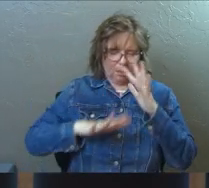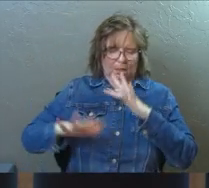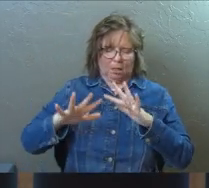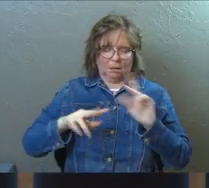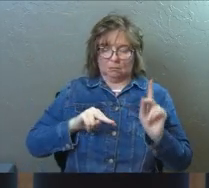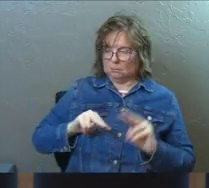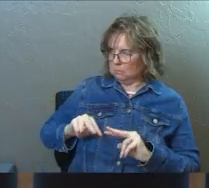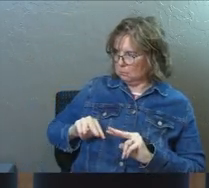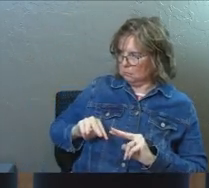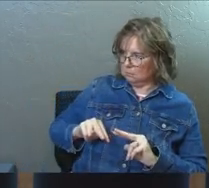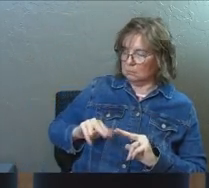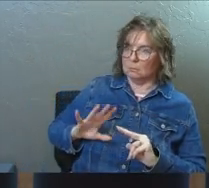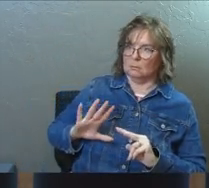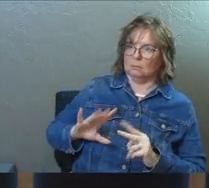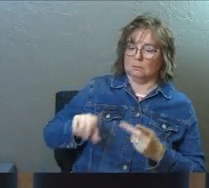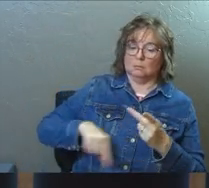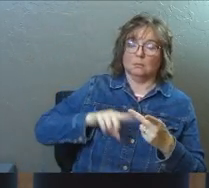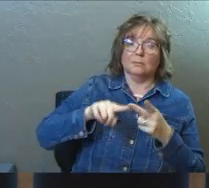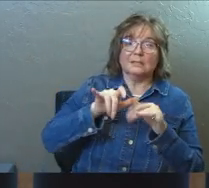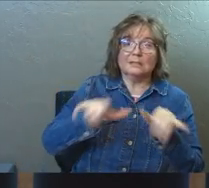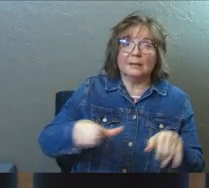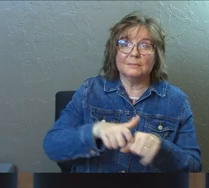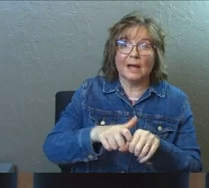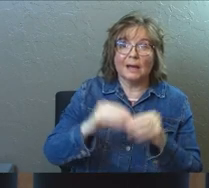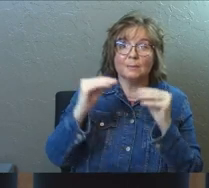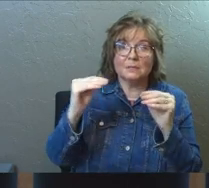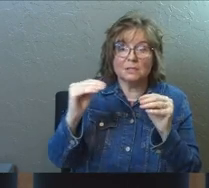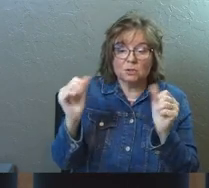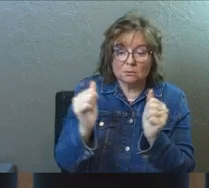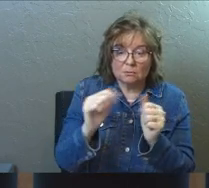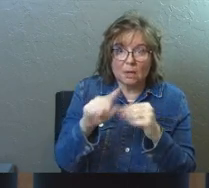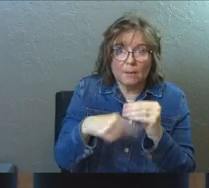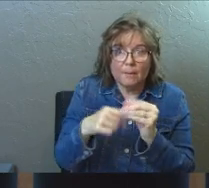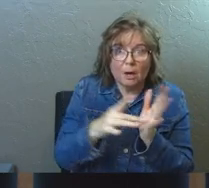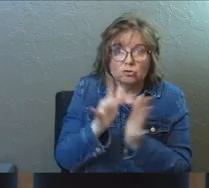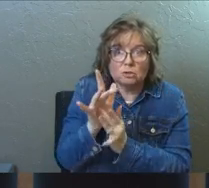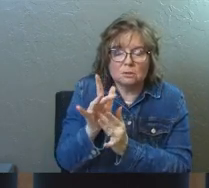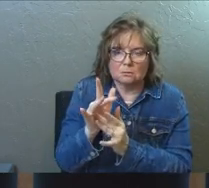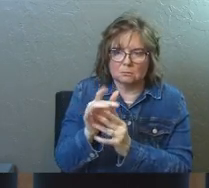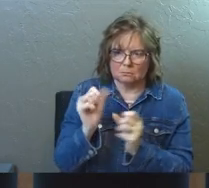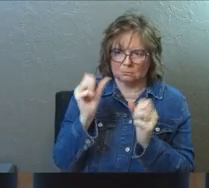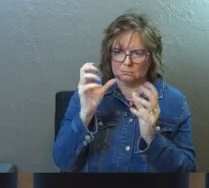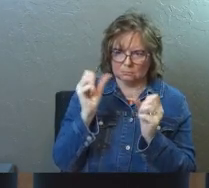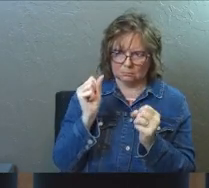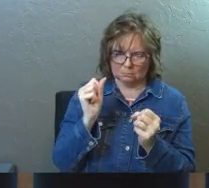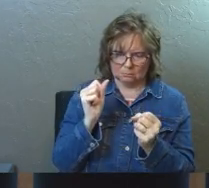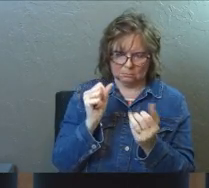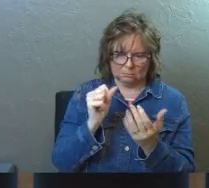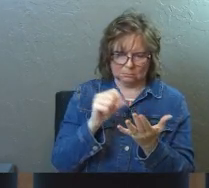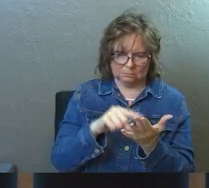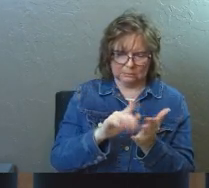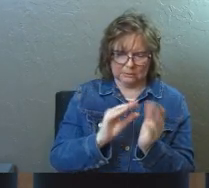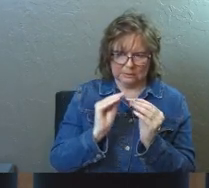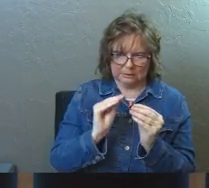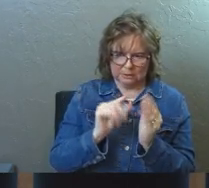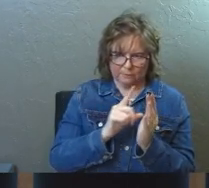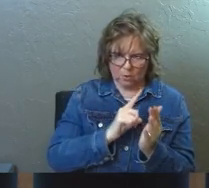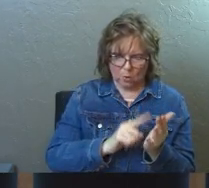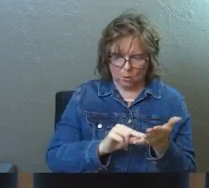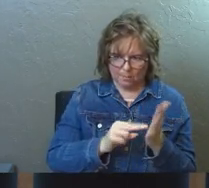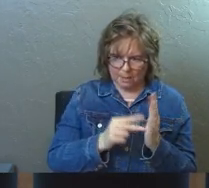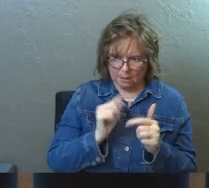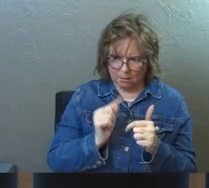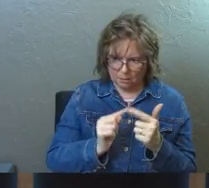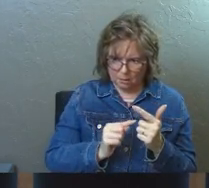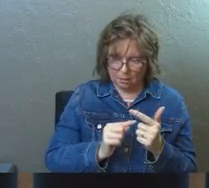but also was the teaching about Jesus. He was astonished at the teaching of the Lord. So what